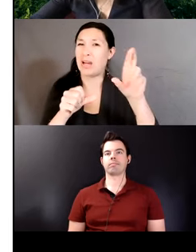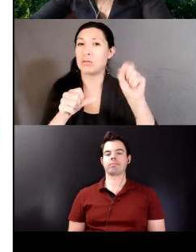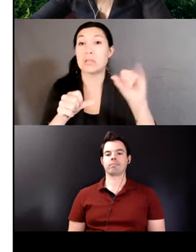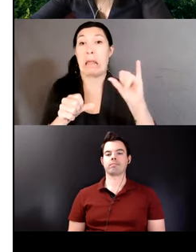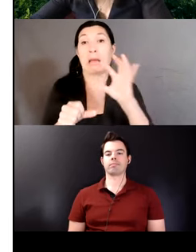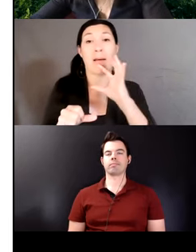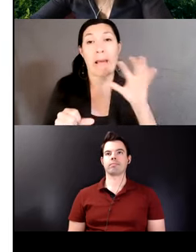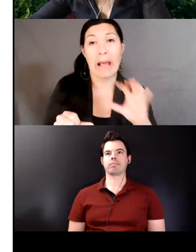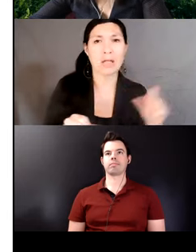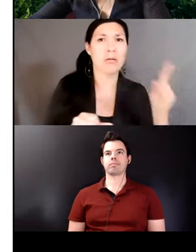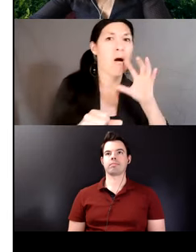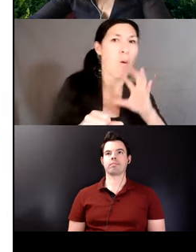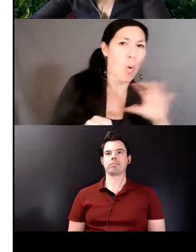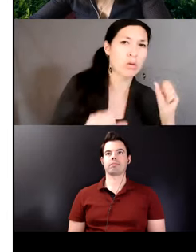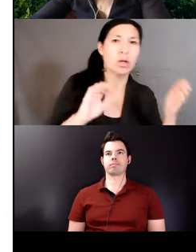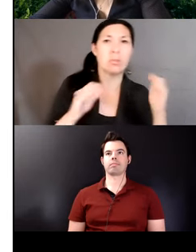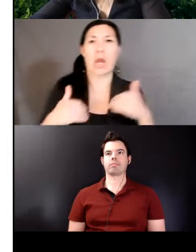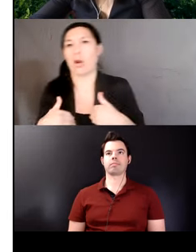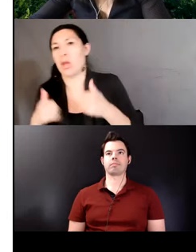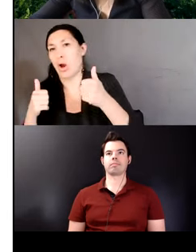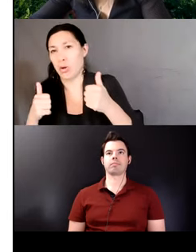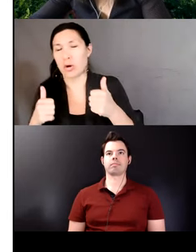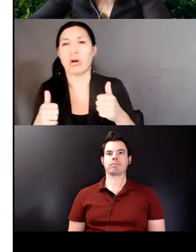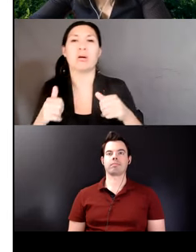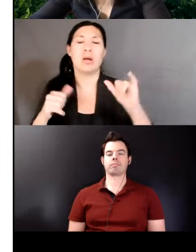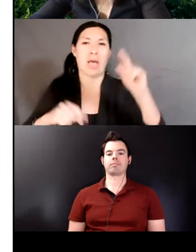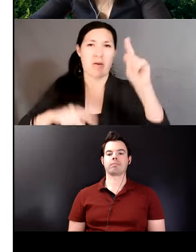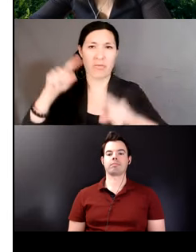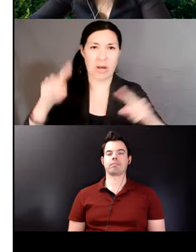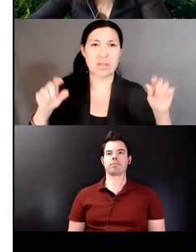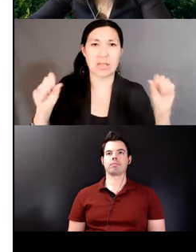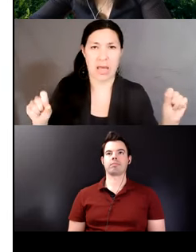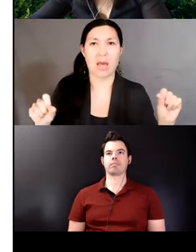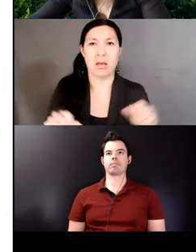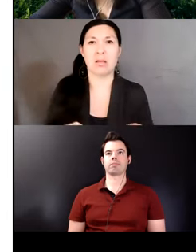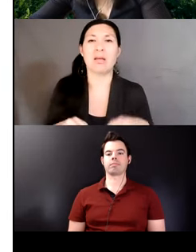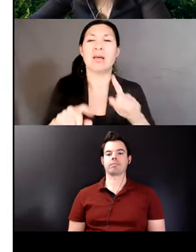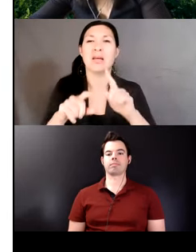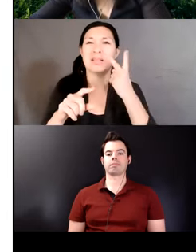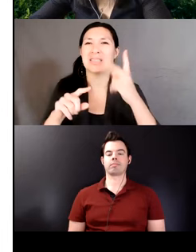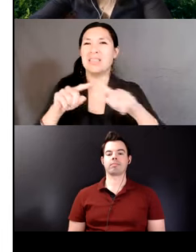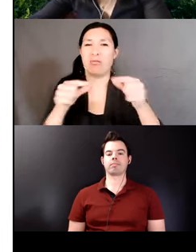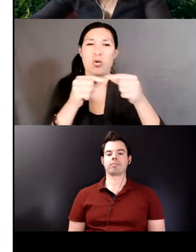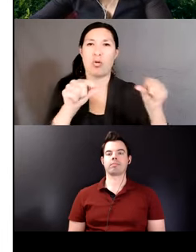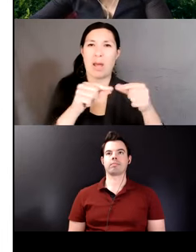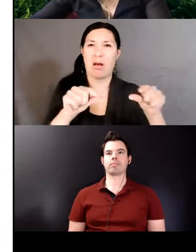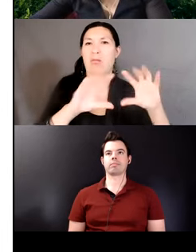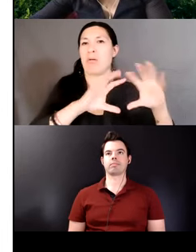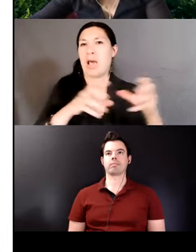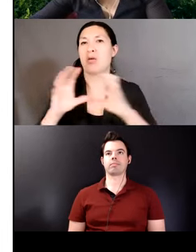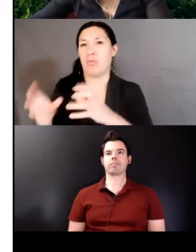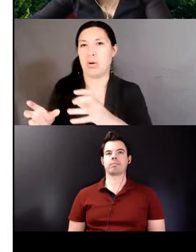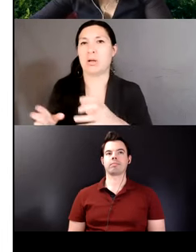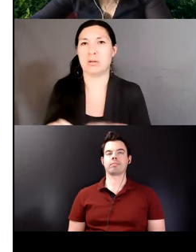morphological variation, therefore variation at different grammatical categories. The